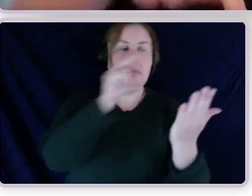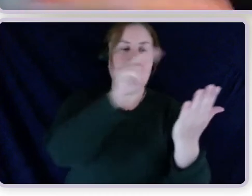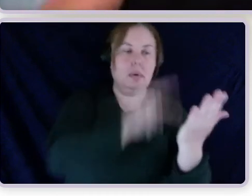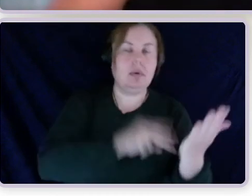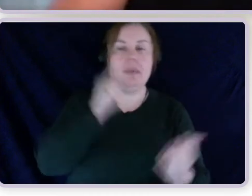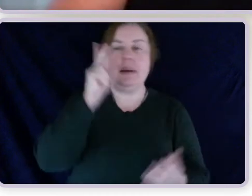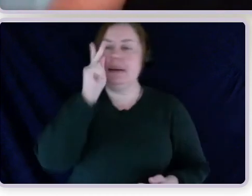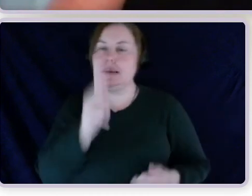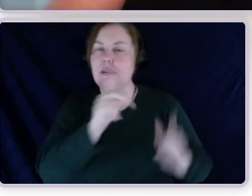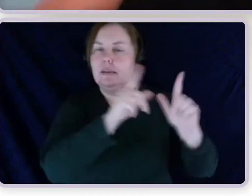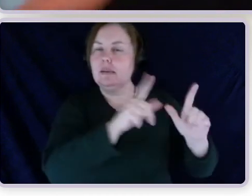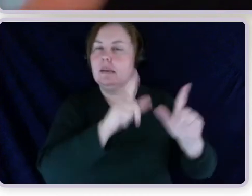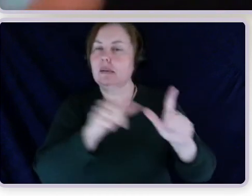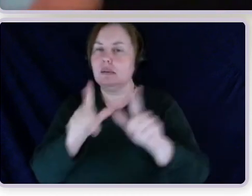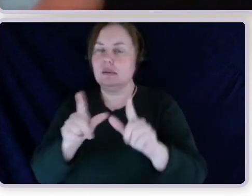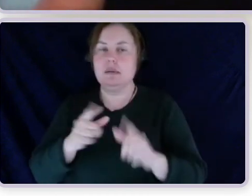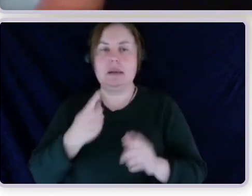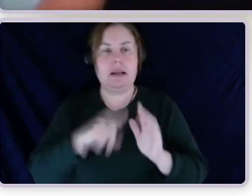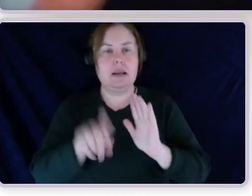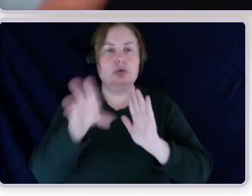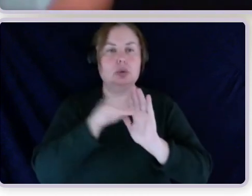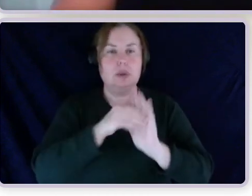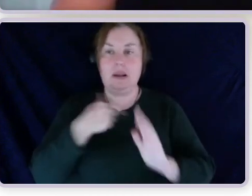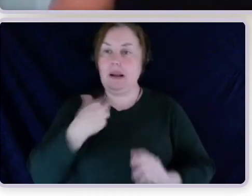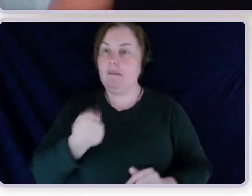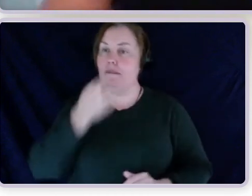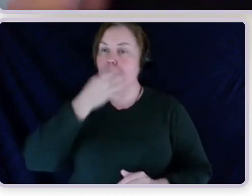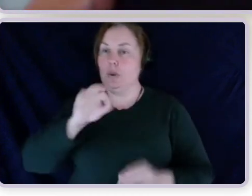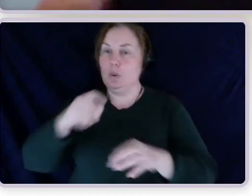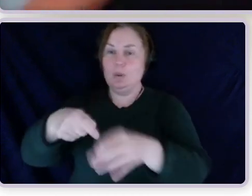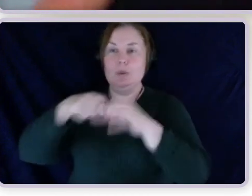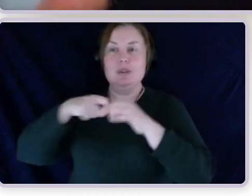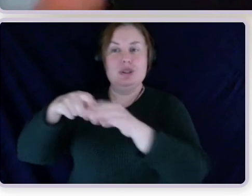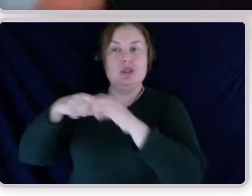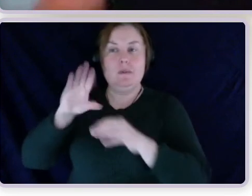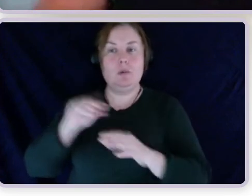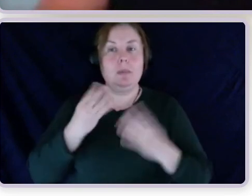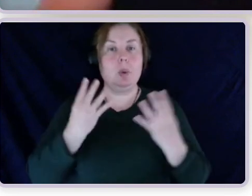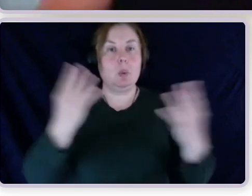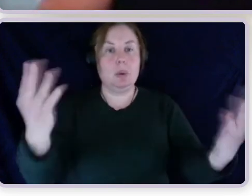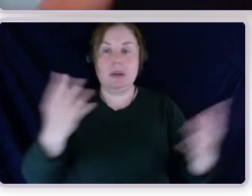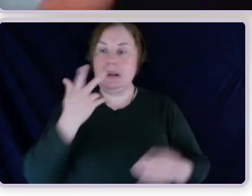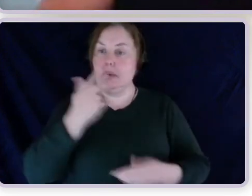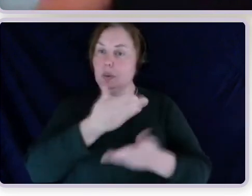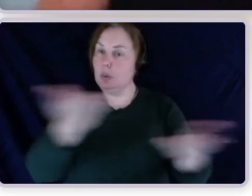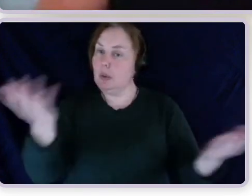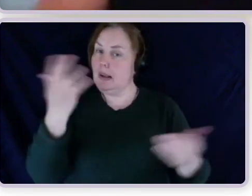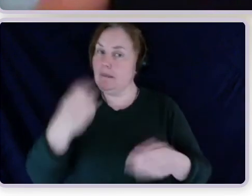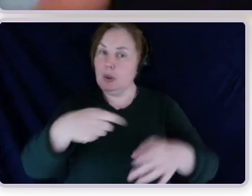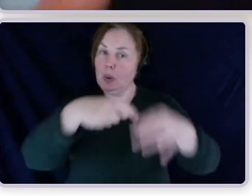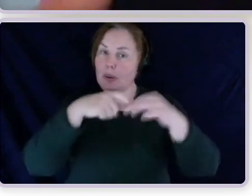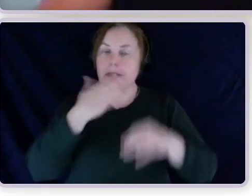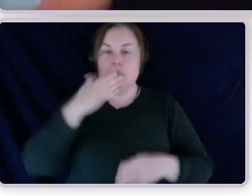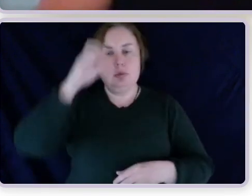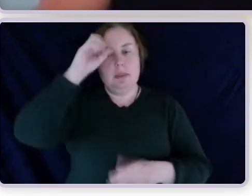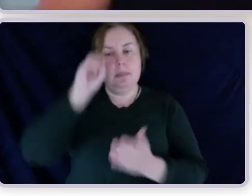just clicking them live now. So if you have a question you would like to ask, remember to type them in the Q&A